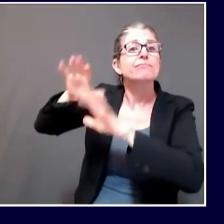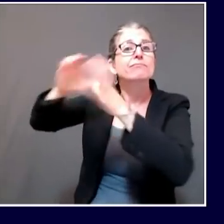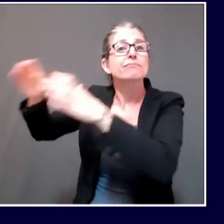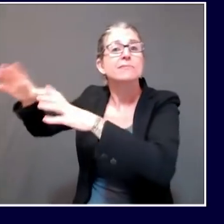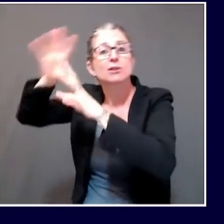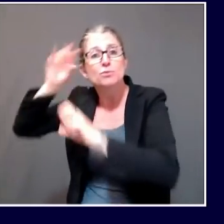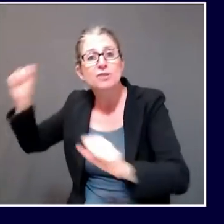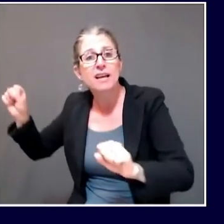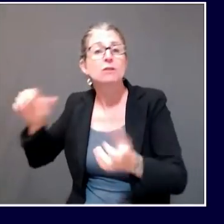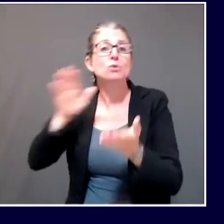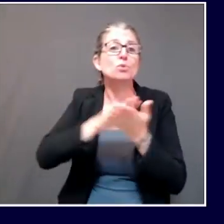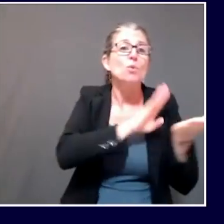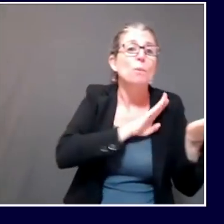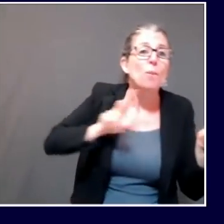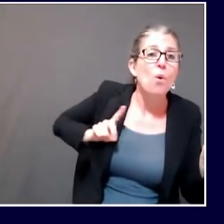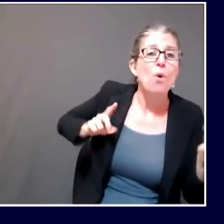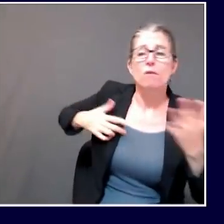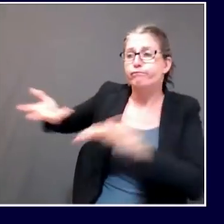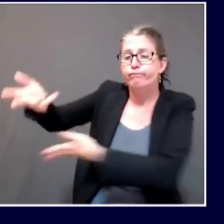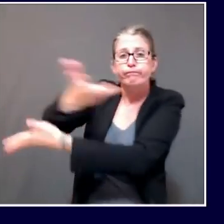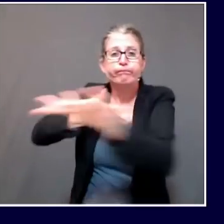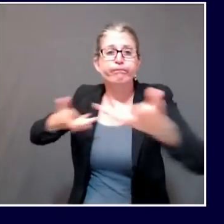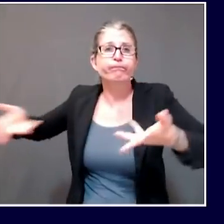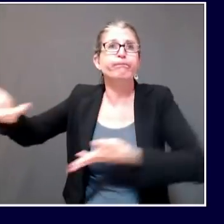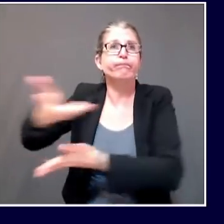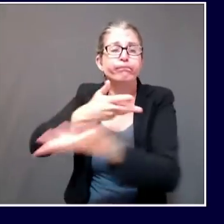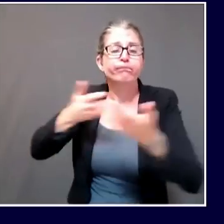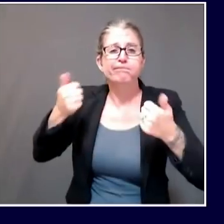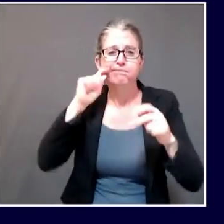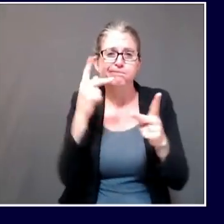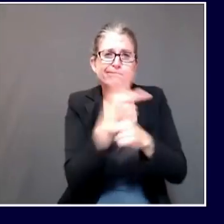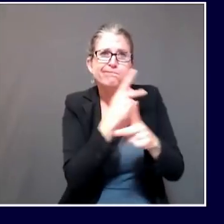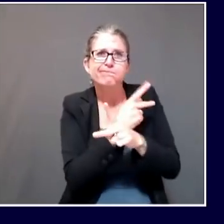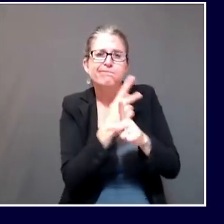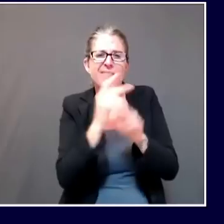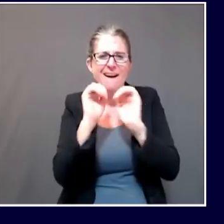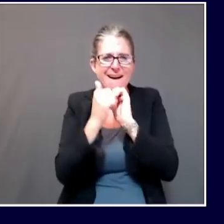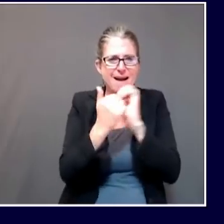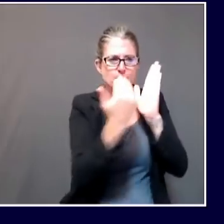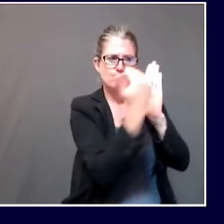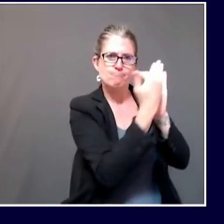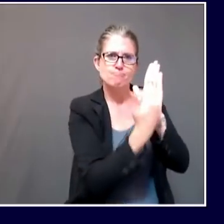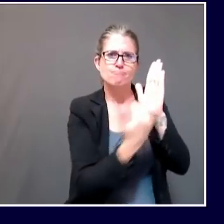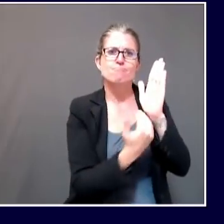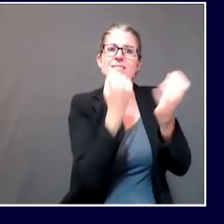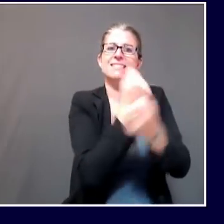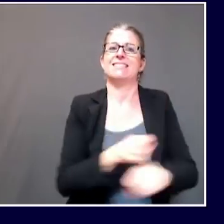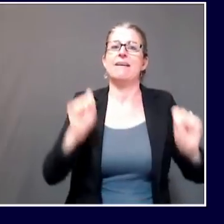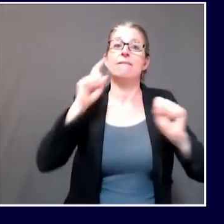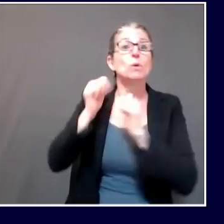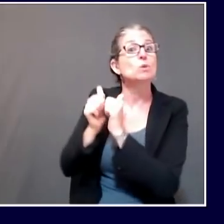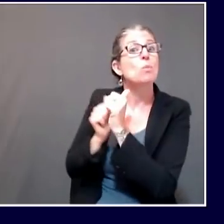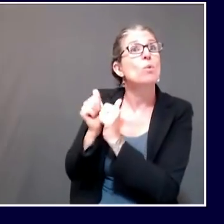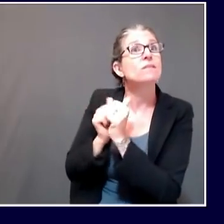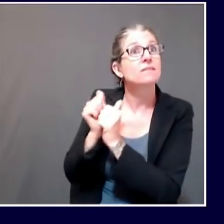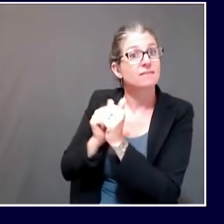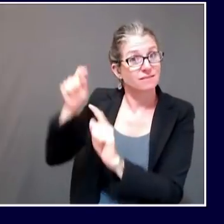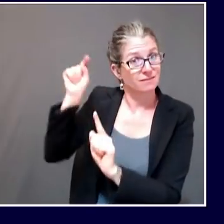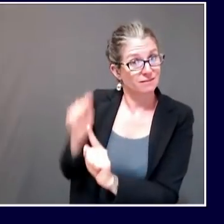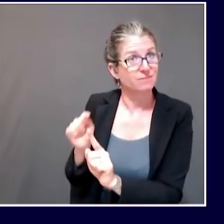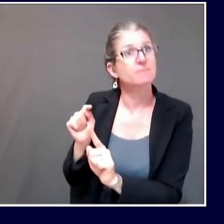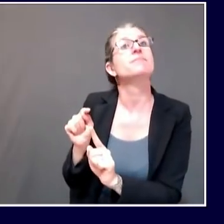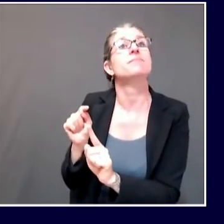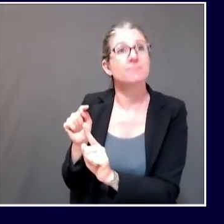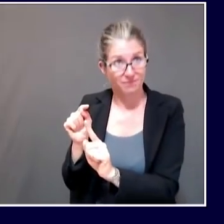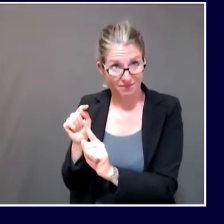work on guidance for school athletics that ensures that children get the experience of physical and